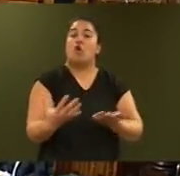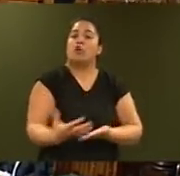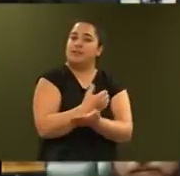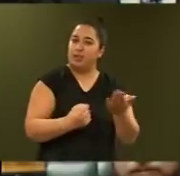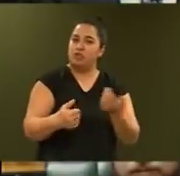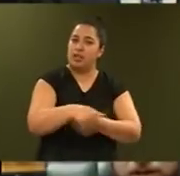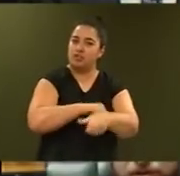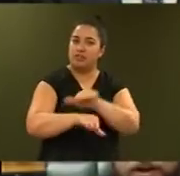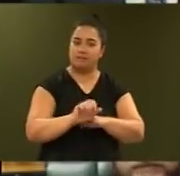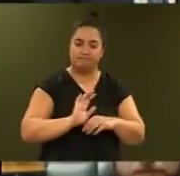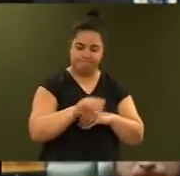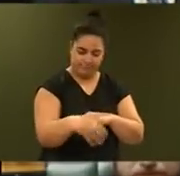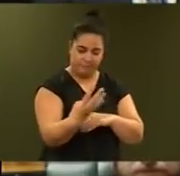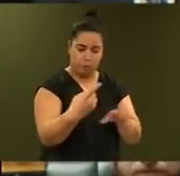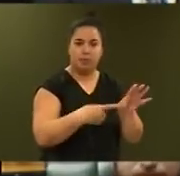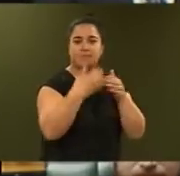next four years.